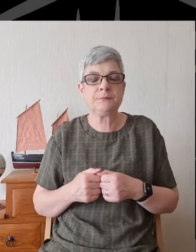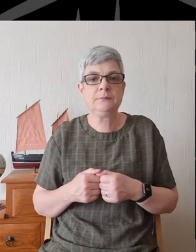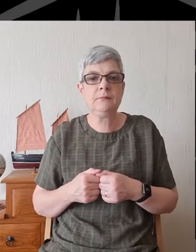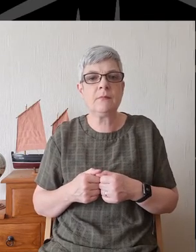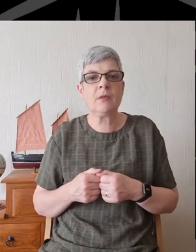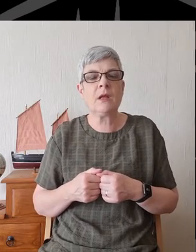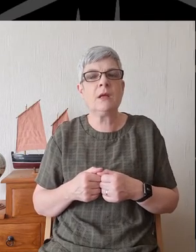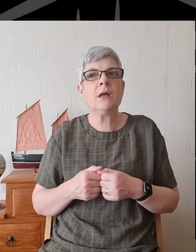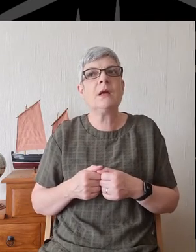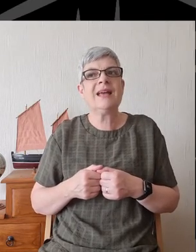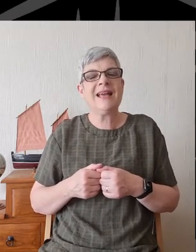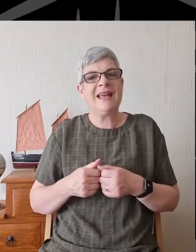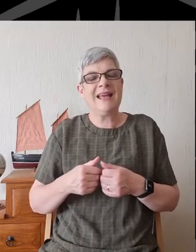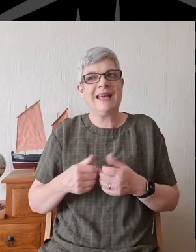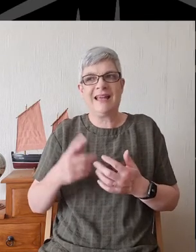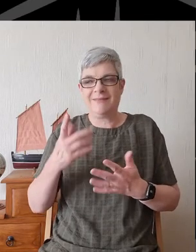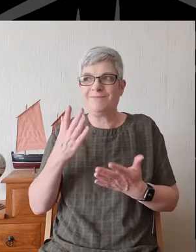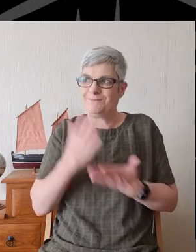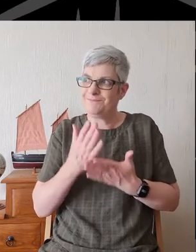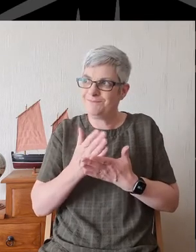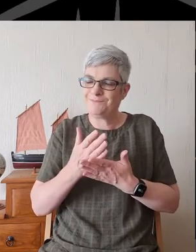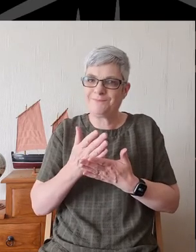It had become drastic